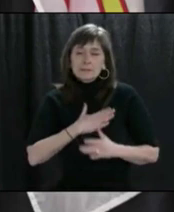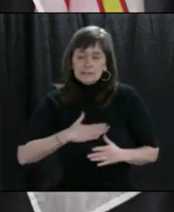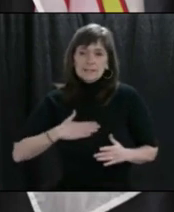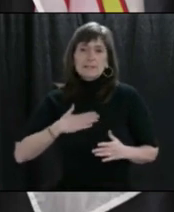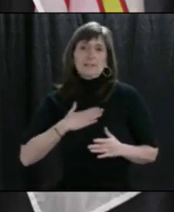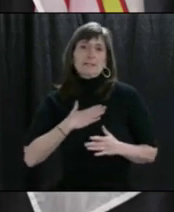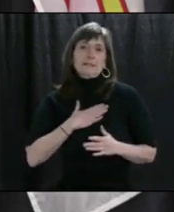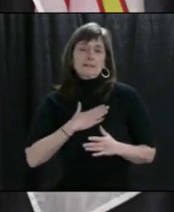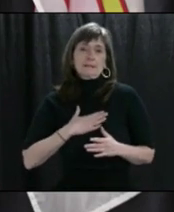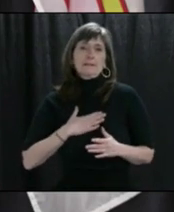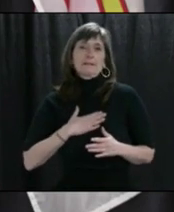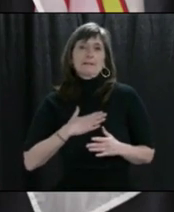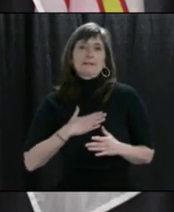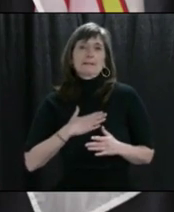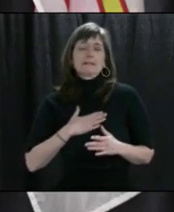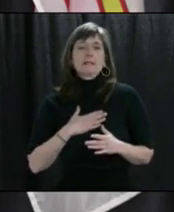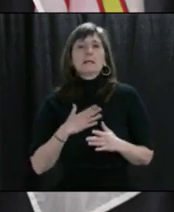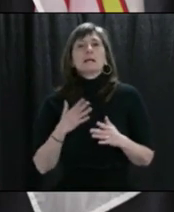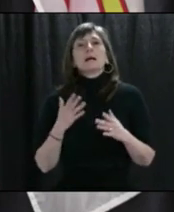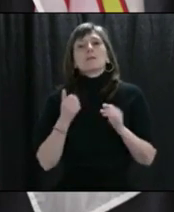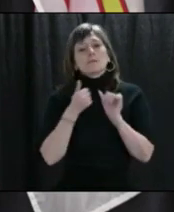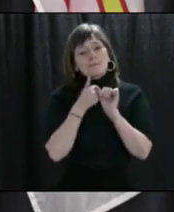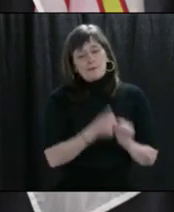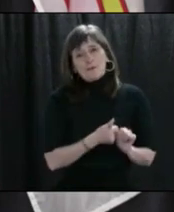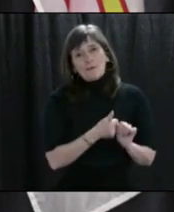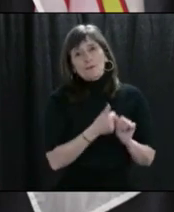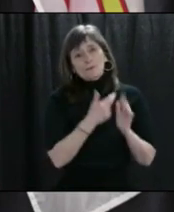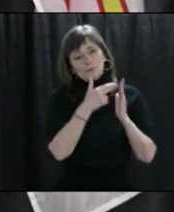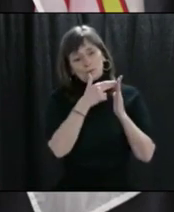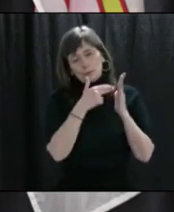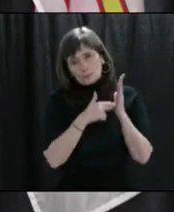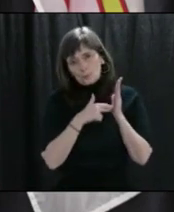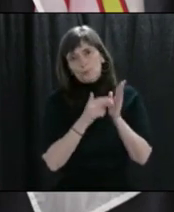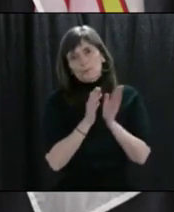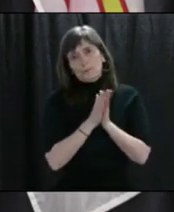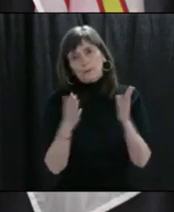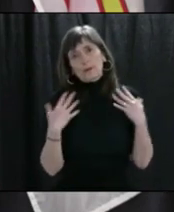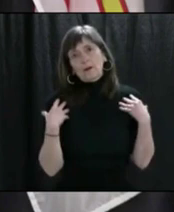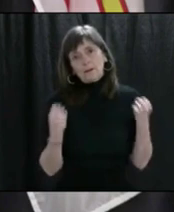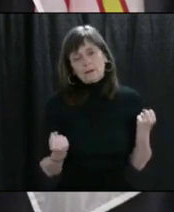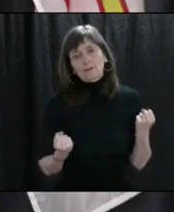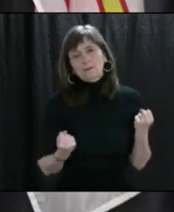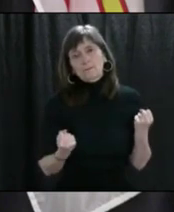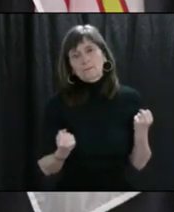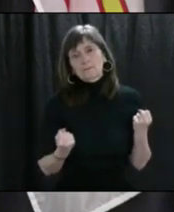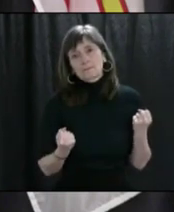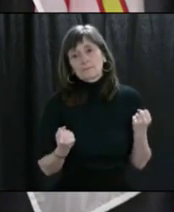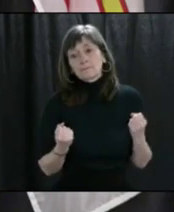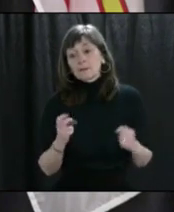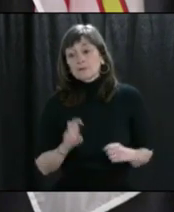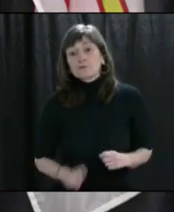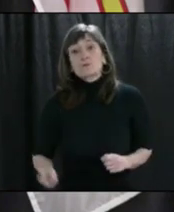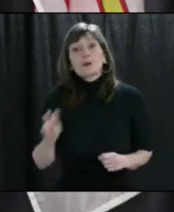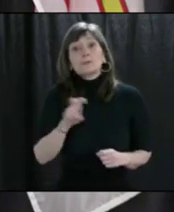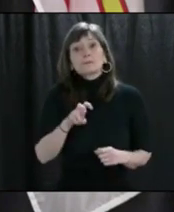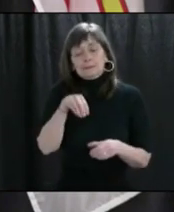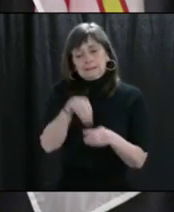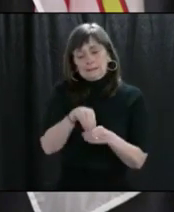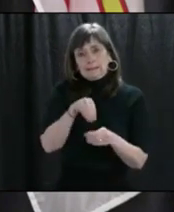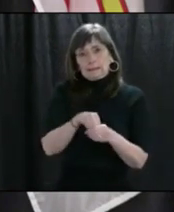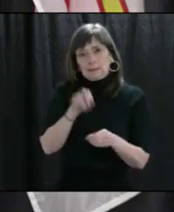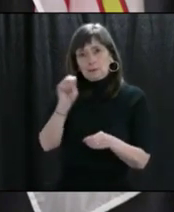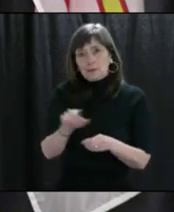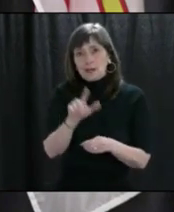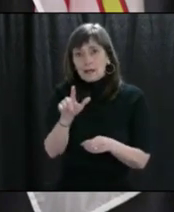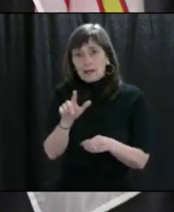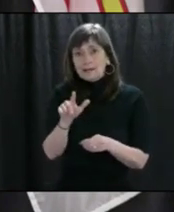population, our public health guidelines seriously. Only travel within the province when